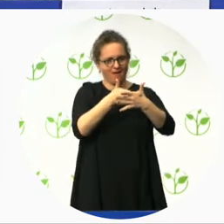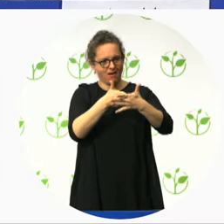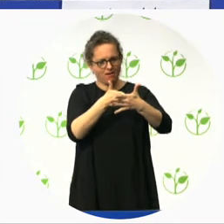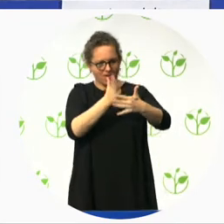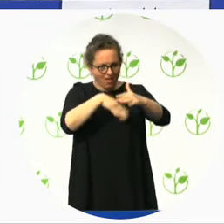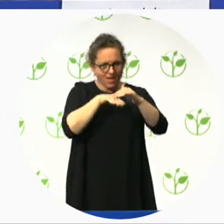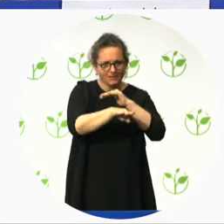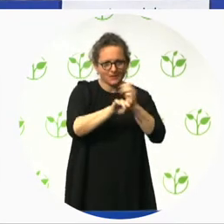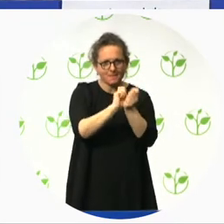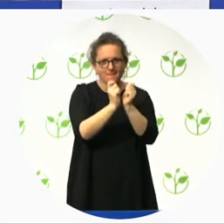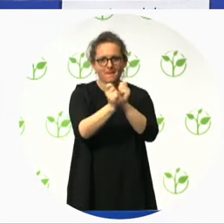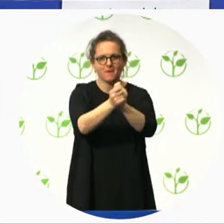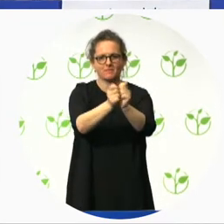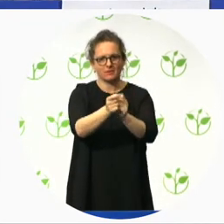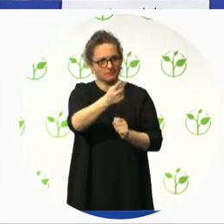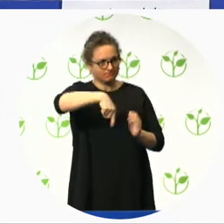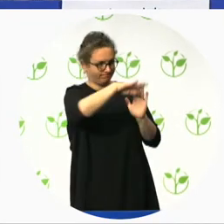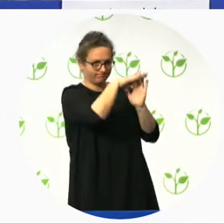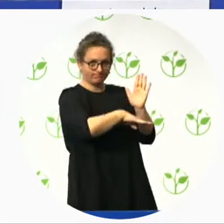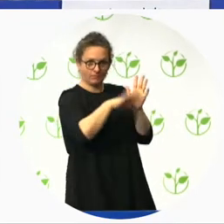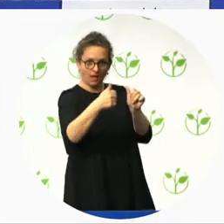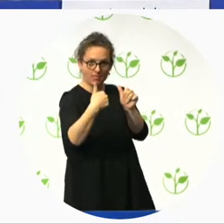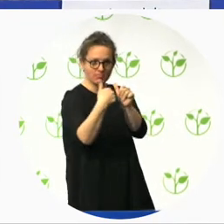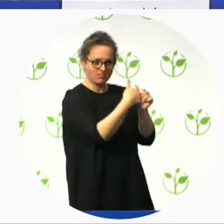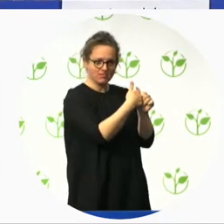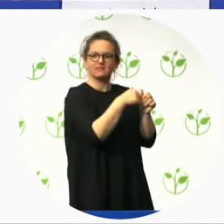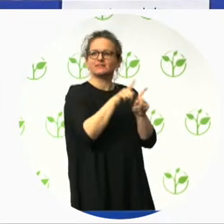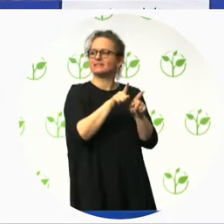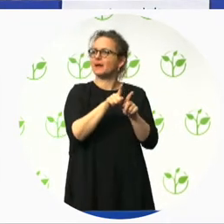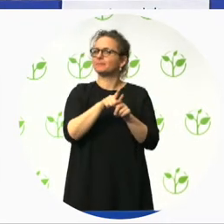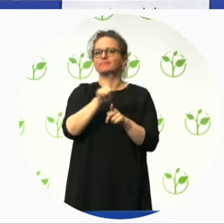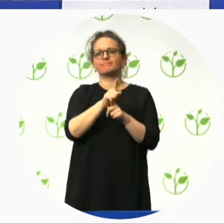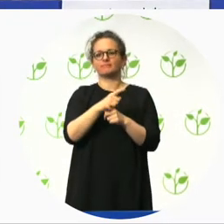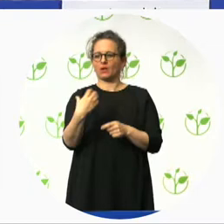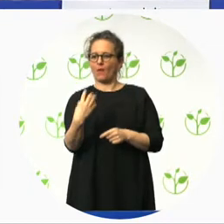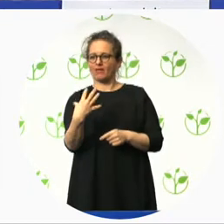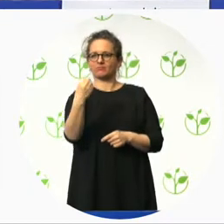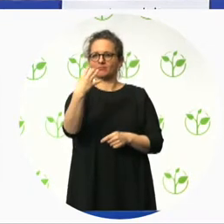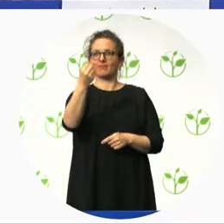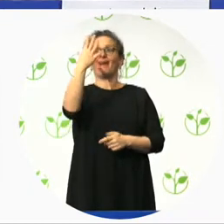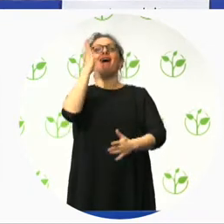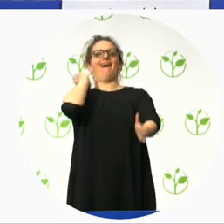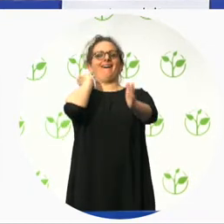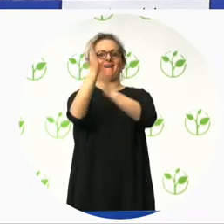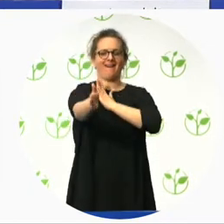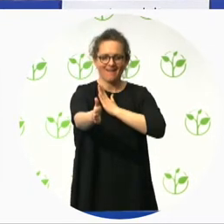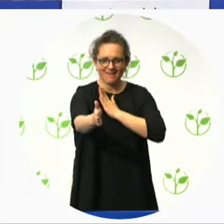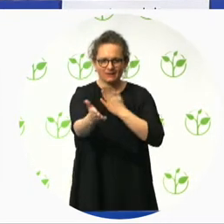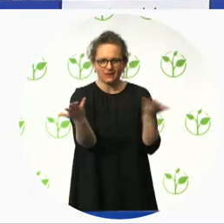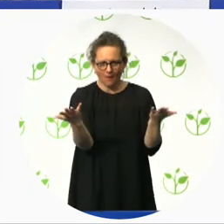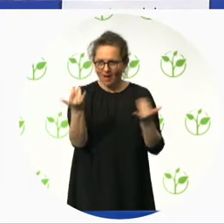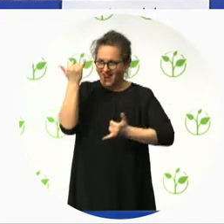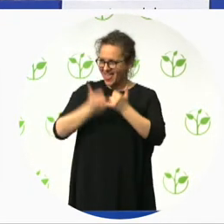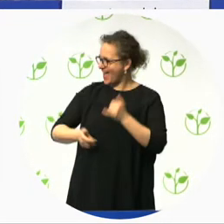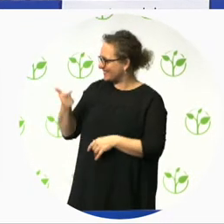So now we go to the last speaker which is for this session, Tracy Shipman.